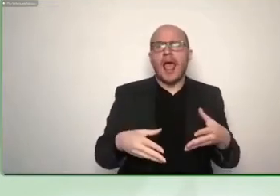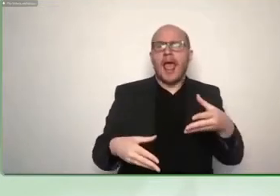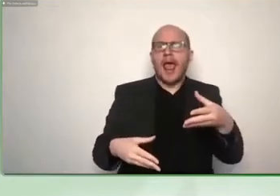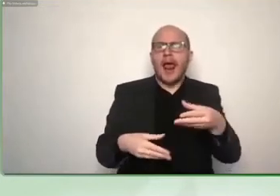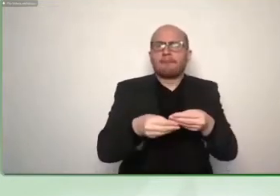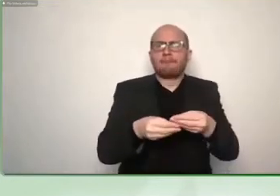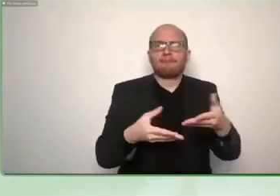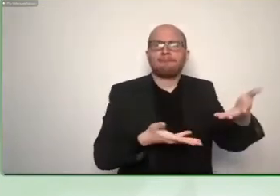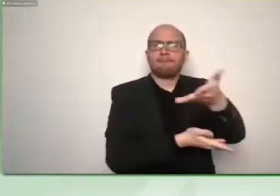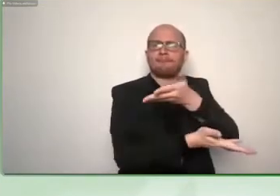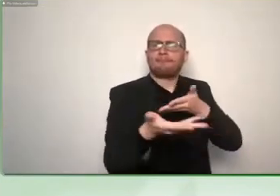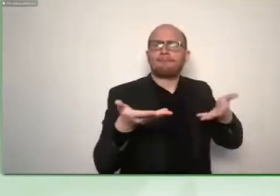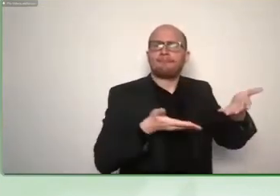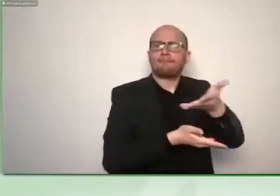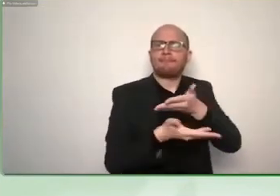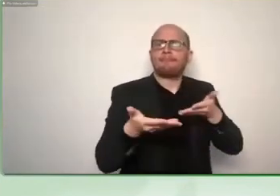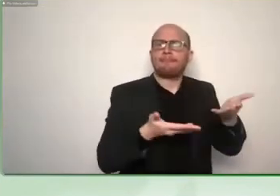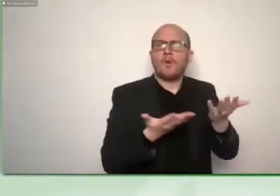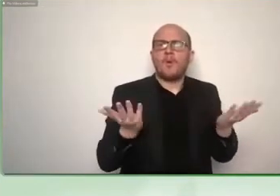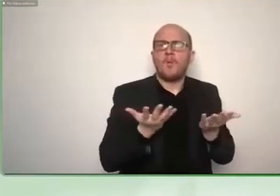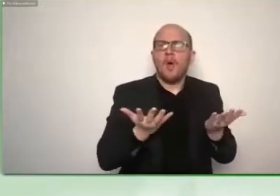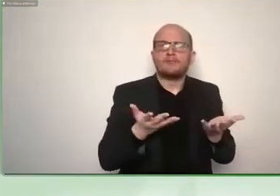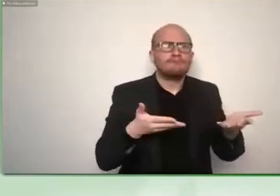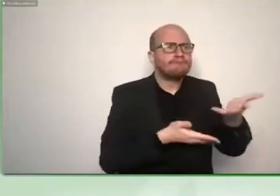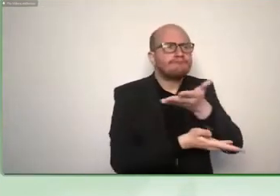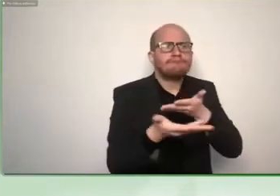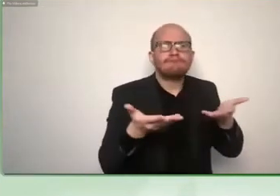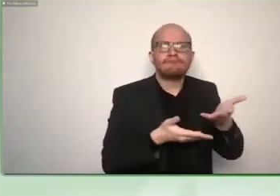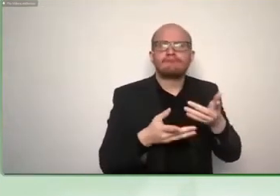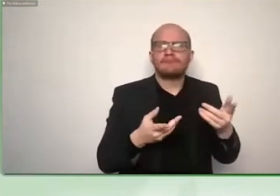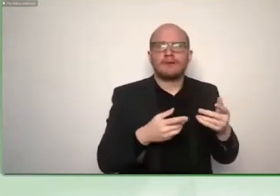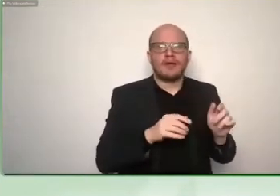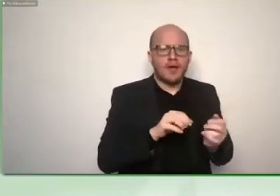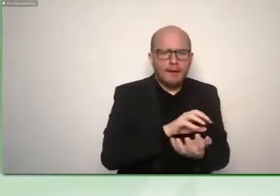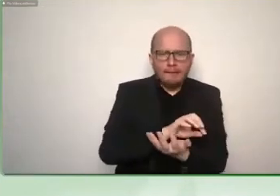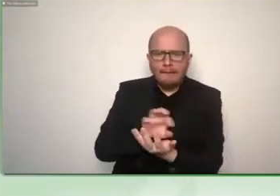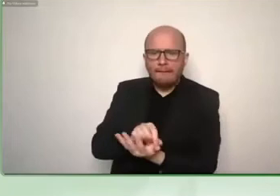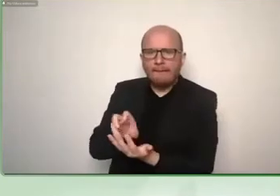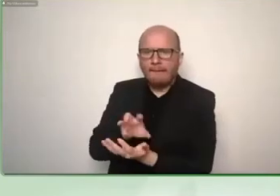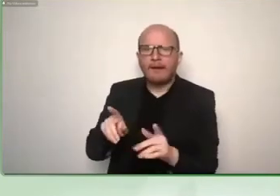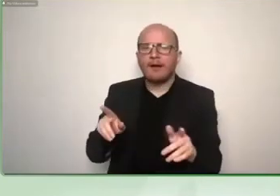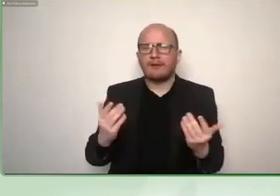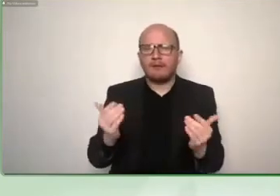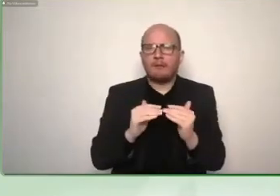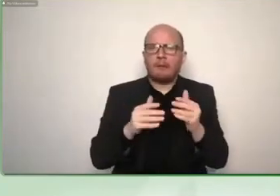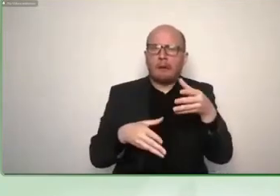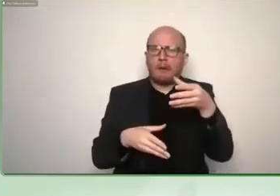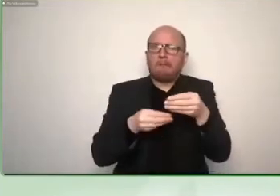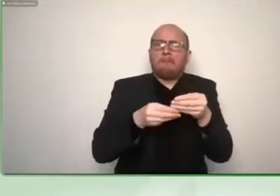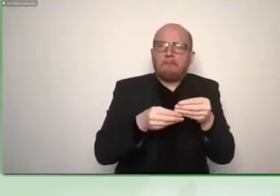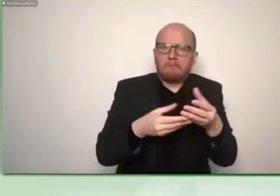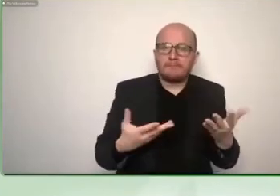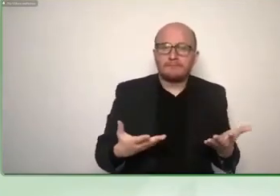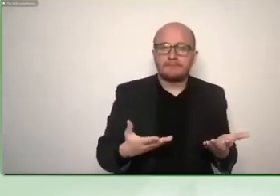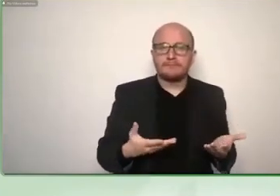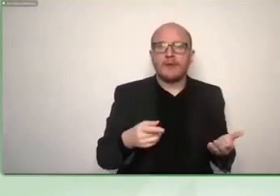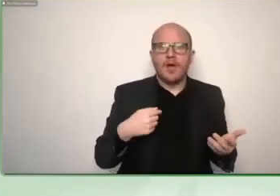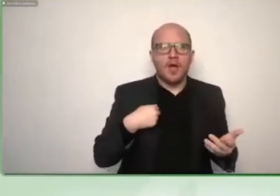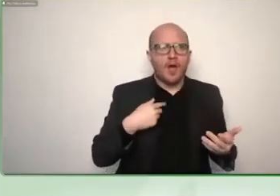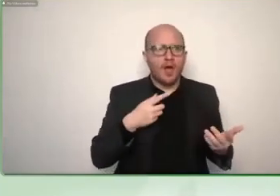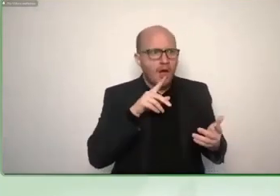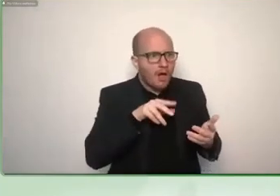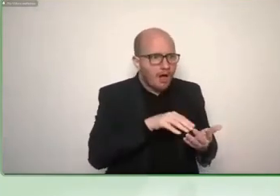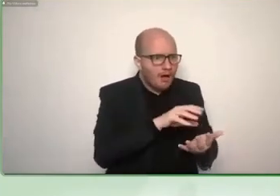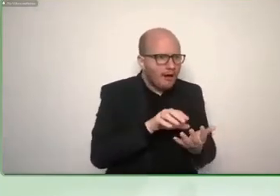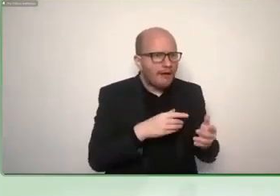the person can um say excuse me i want to ask a question or something um and